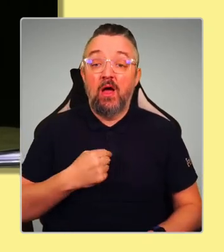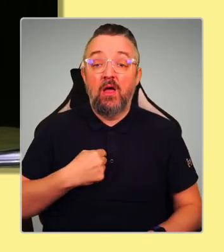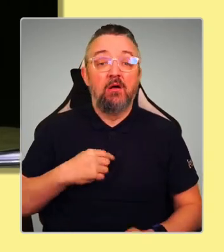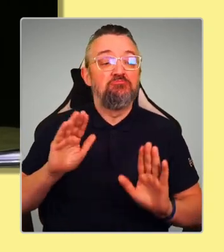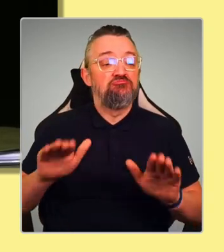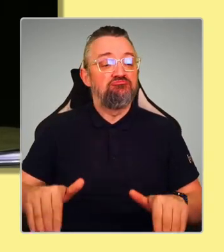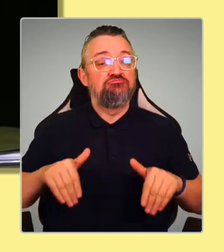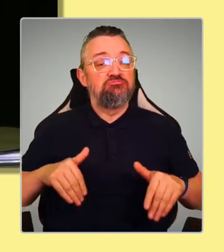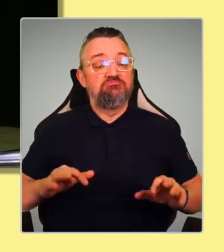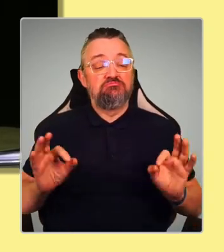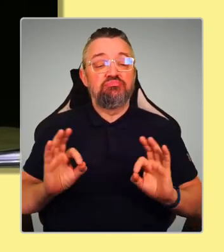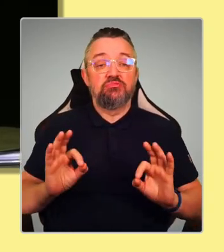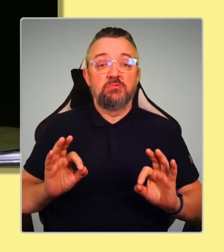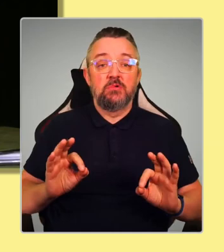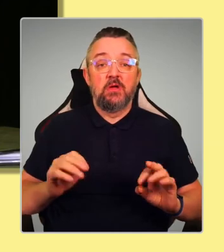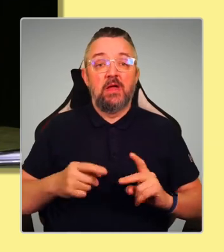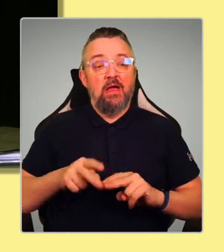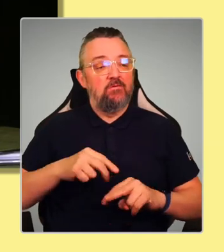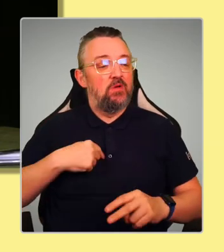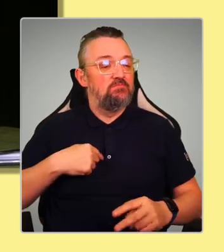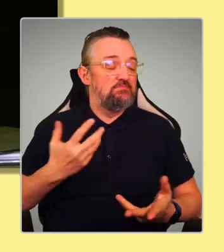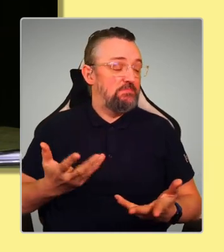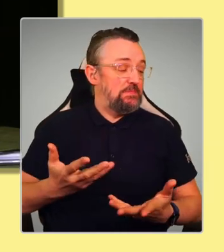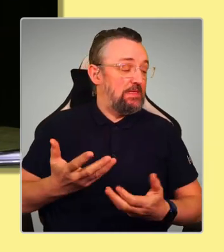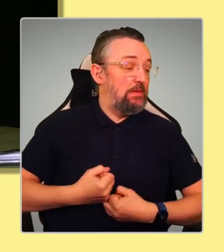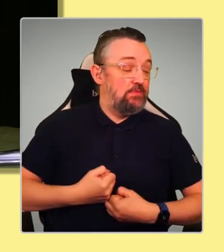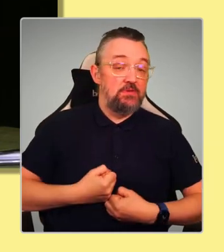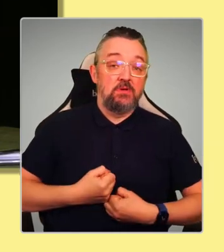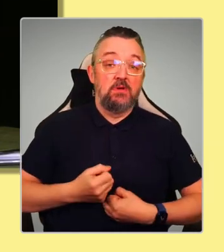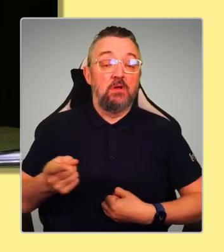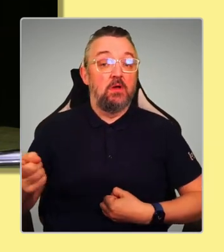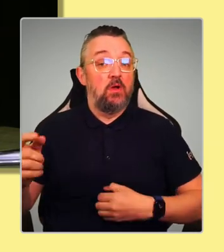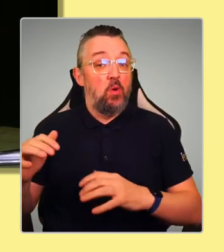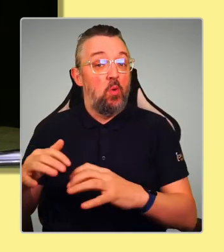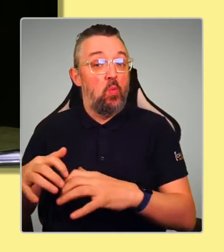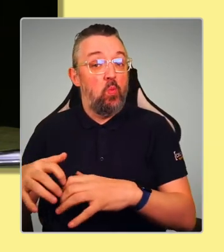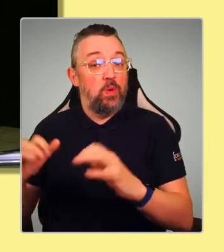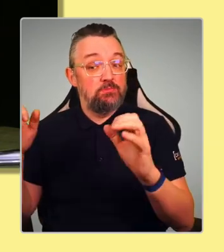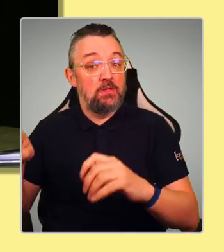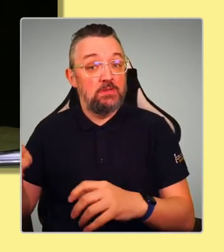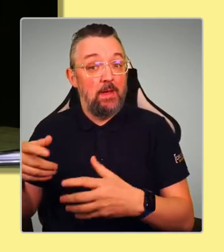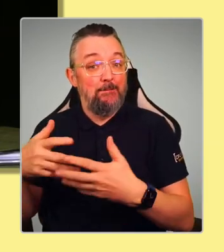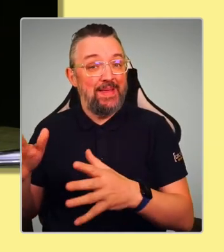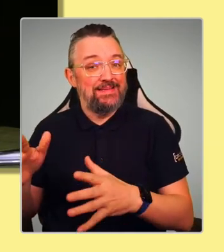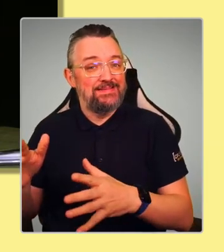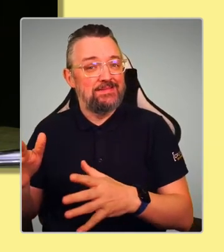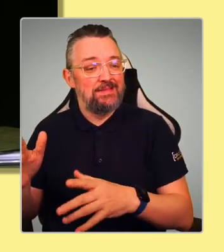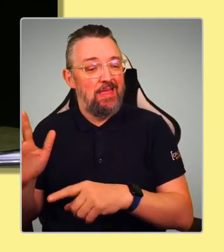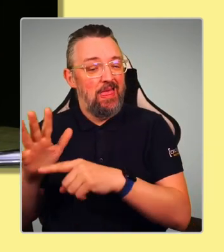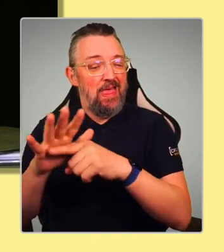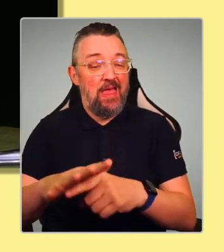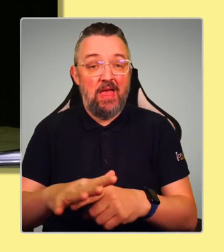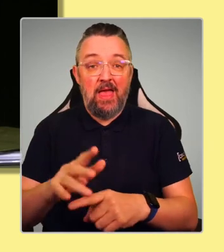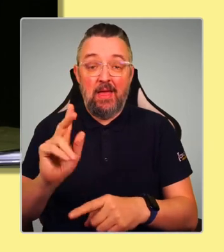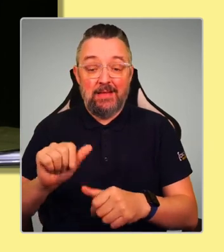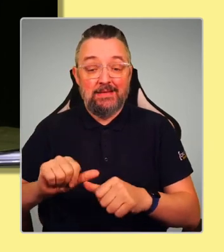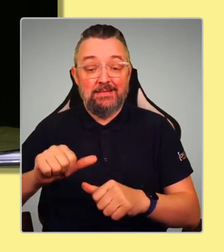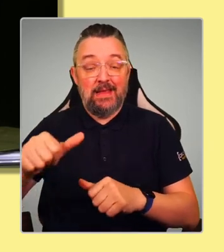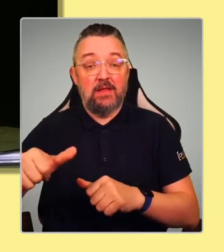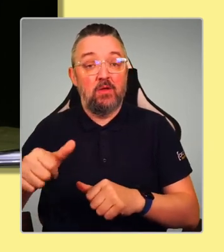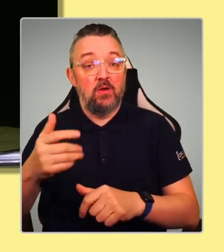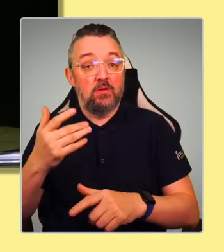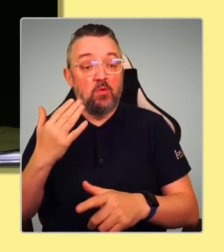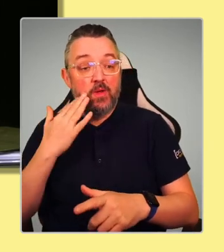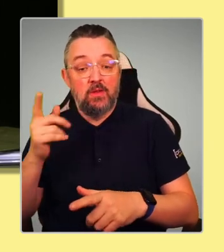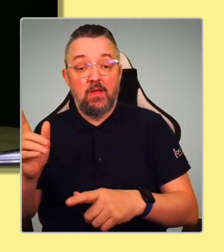cave in the first time Westminster use a veto, the first time they strike the red pen